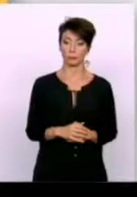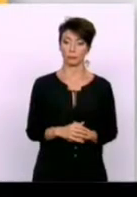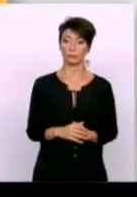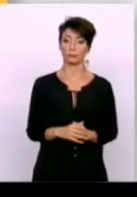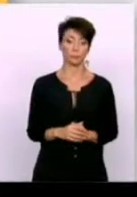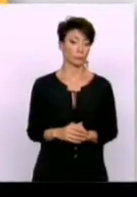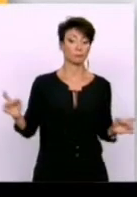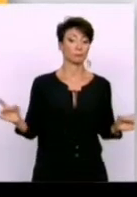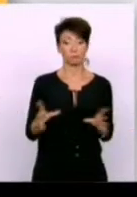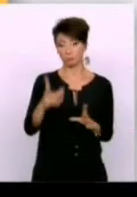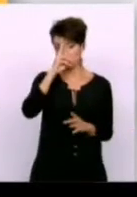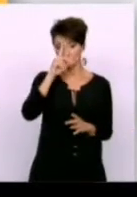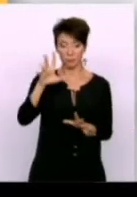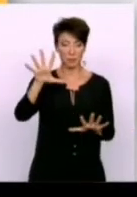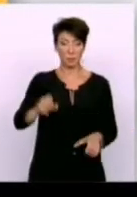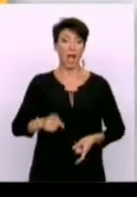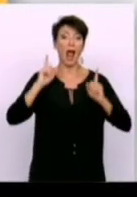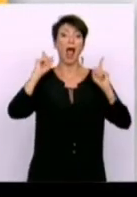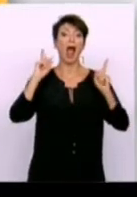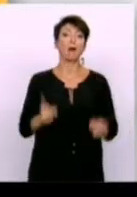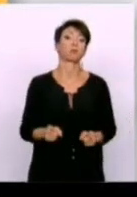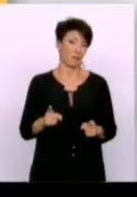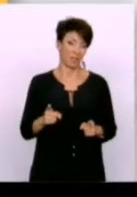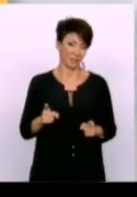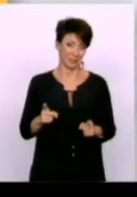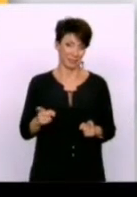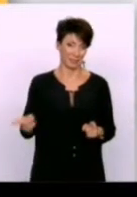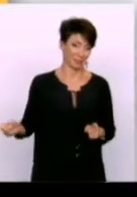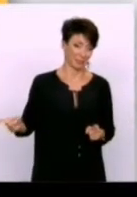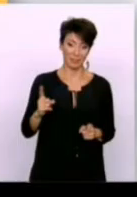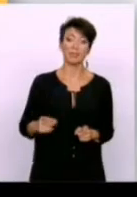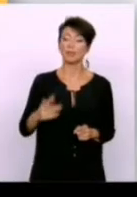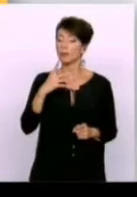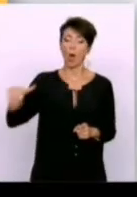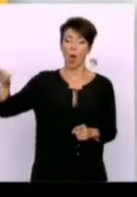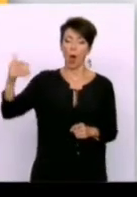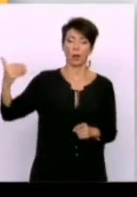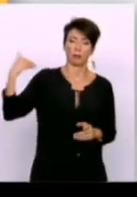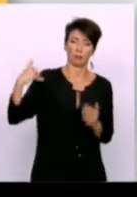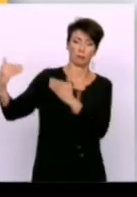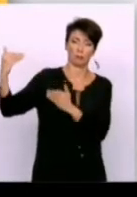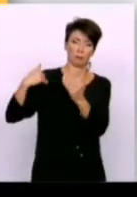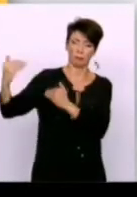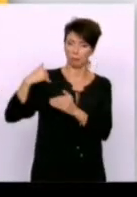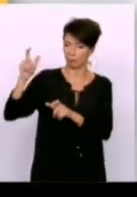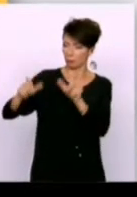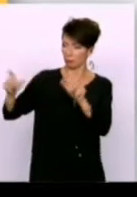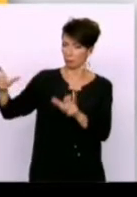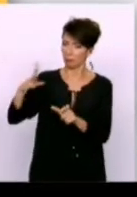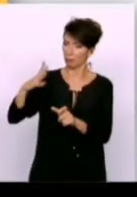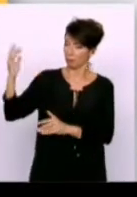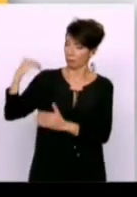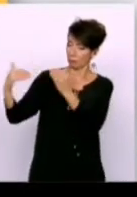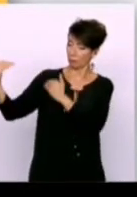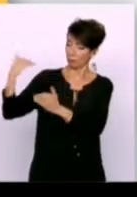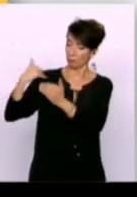If Germany would take a decision which is asked by a lot of our fellow citizens in